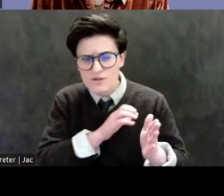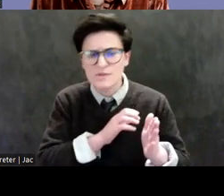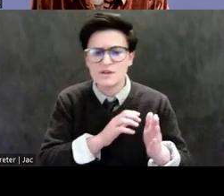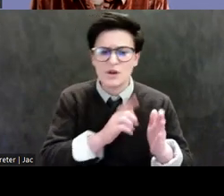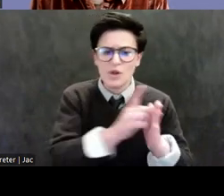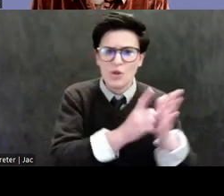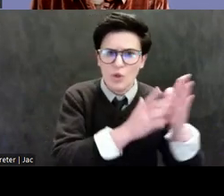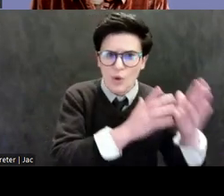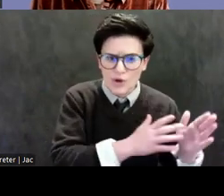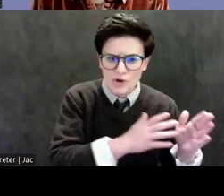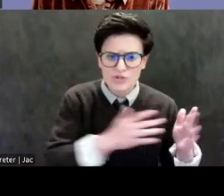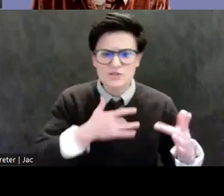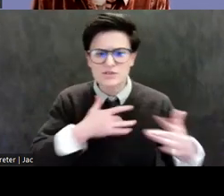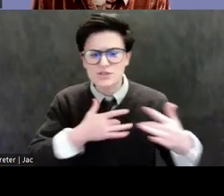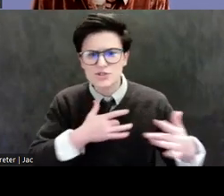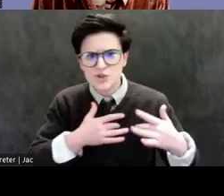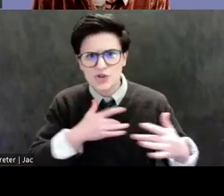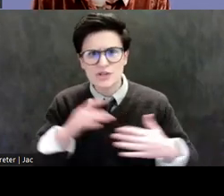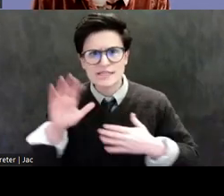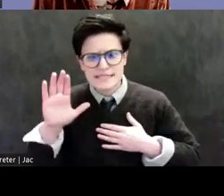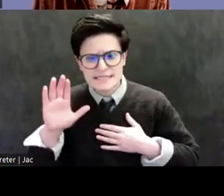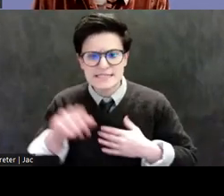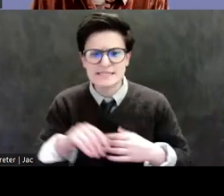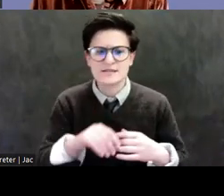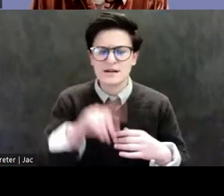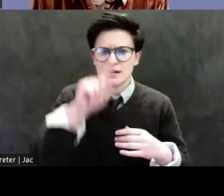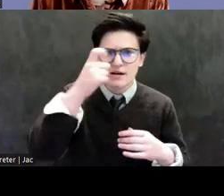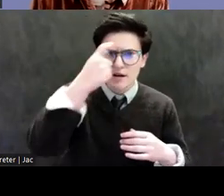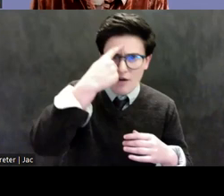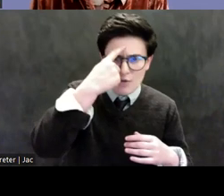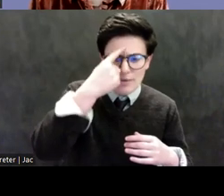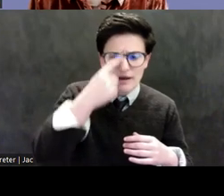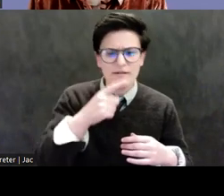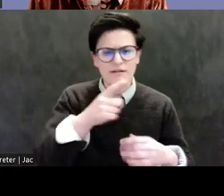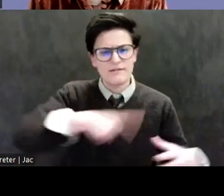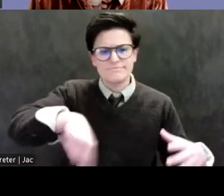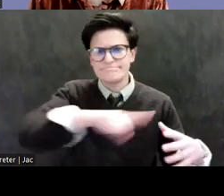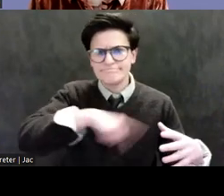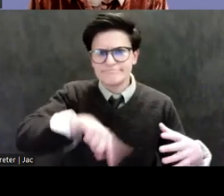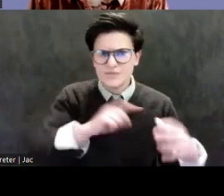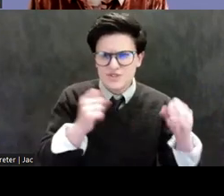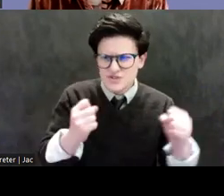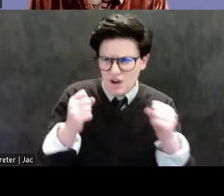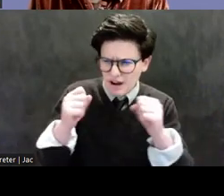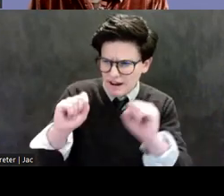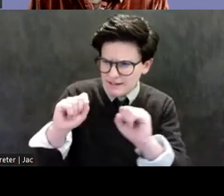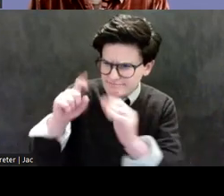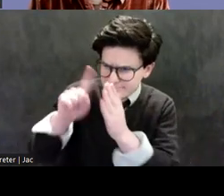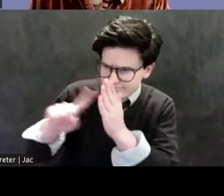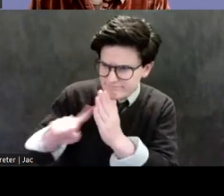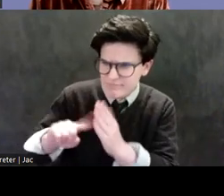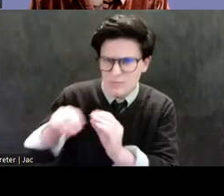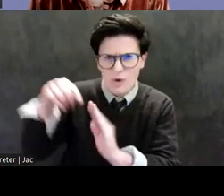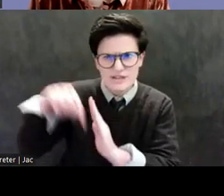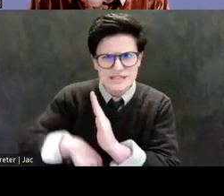Cambodian governments, and even some of Latchford's former criminal associates have actively worked to further reveal the scope of his crimes. We